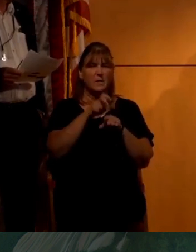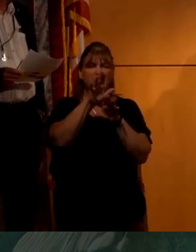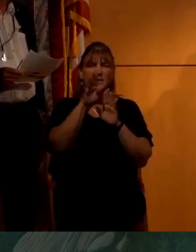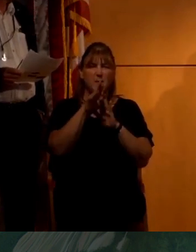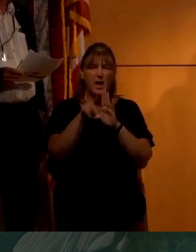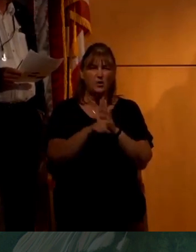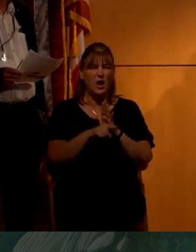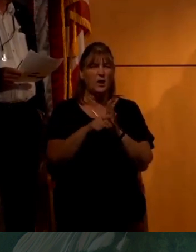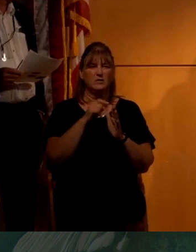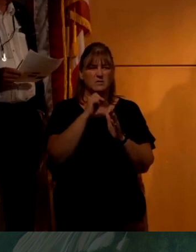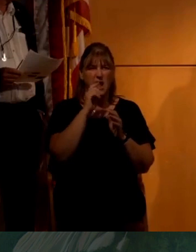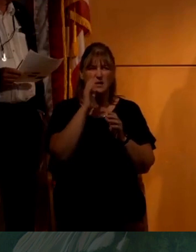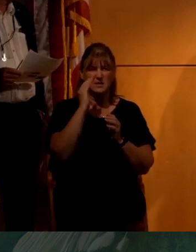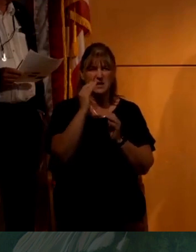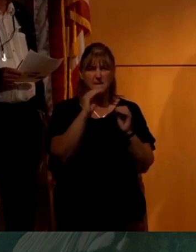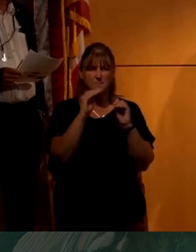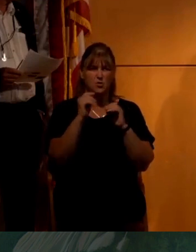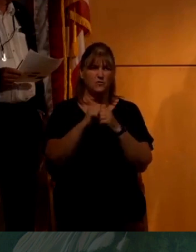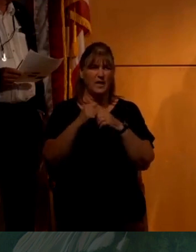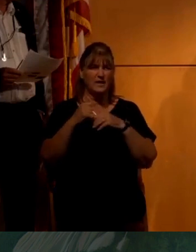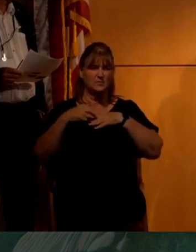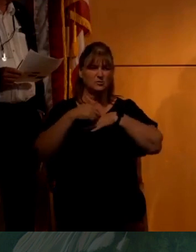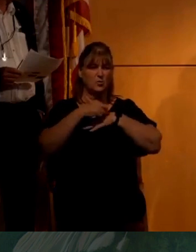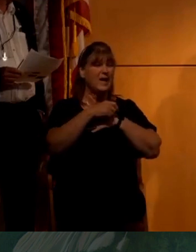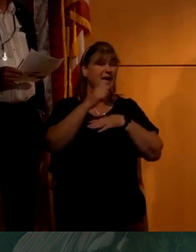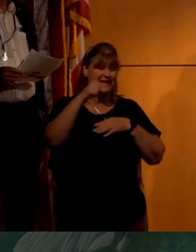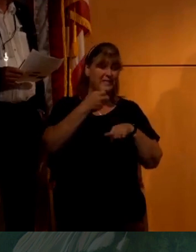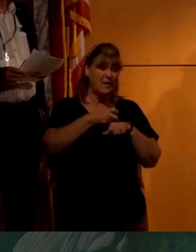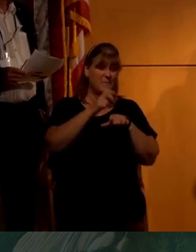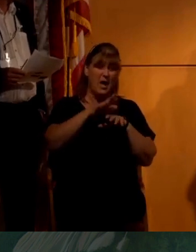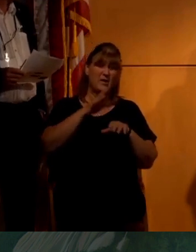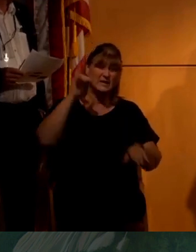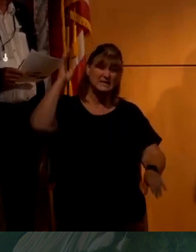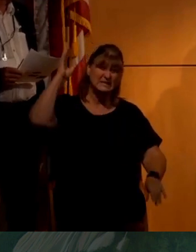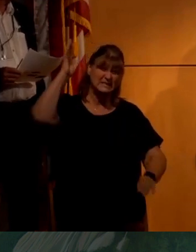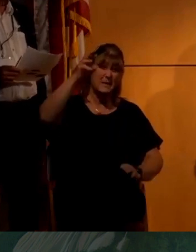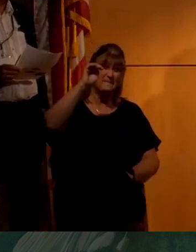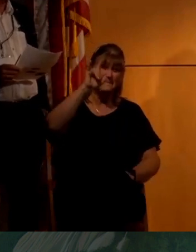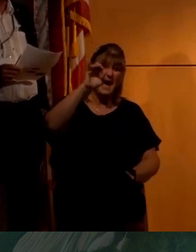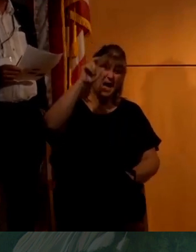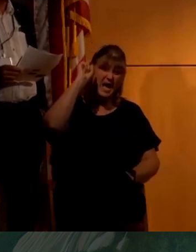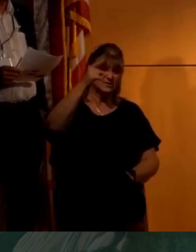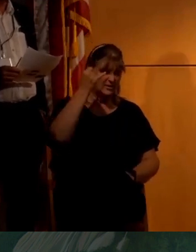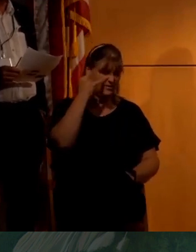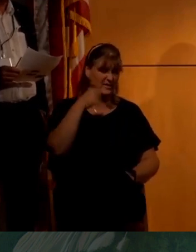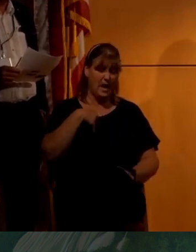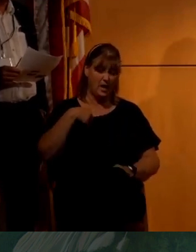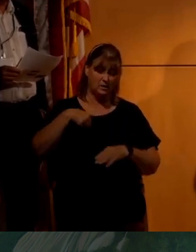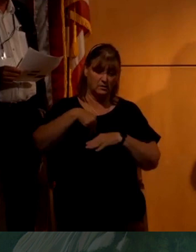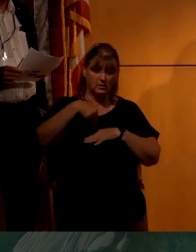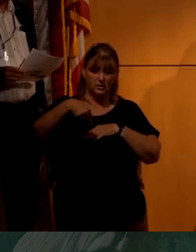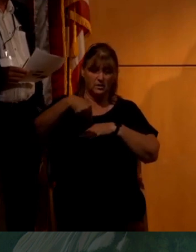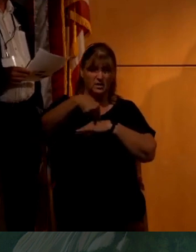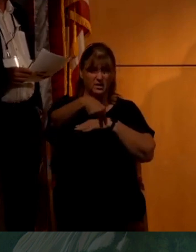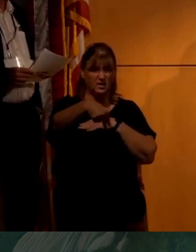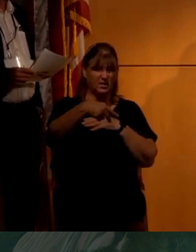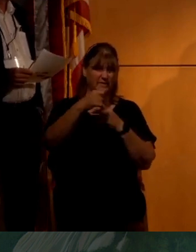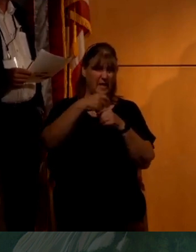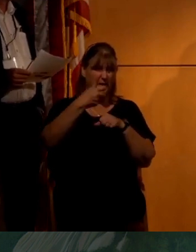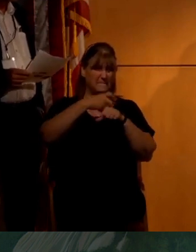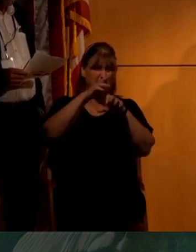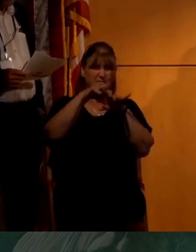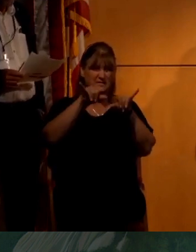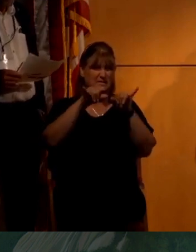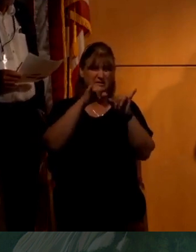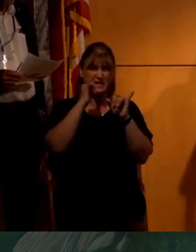in the background that doesn't appear to move as the astronaut walks around. It's like, yeah, that mountain is several miles away. If I remove 20 feet in that direction, you know, that